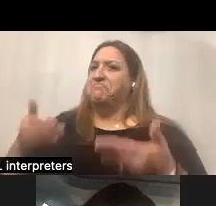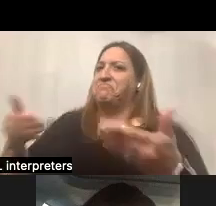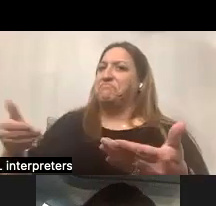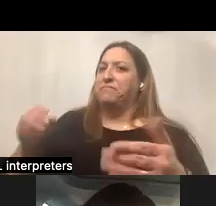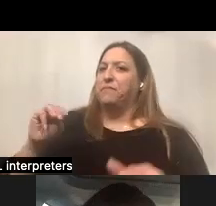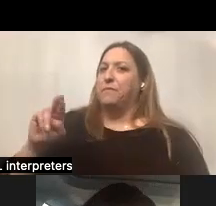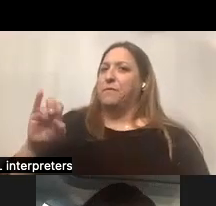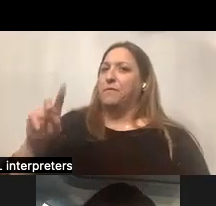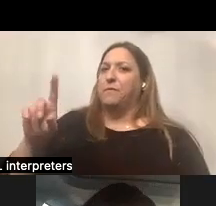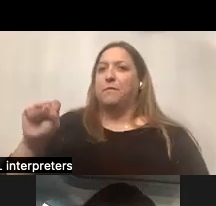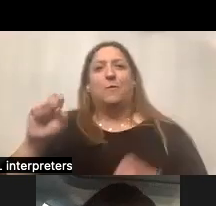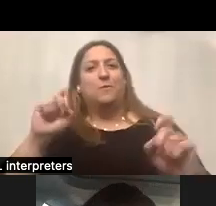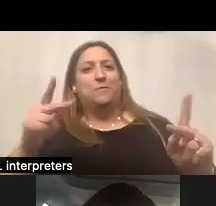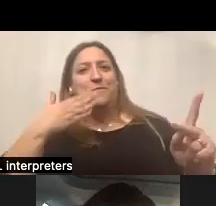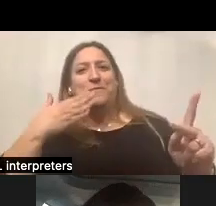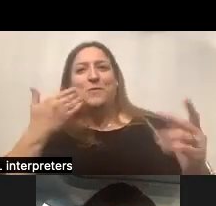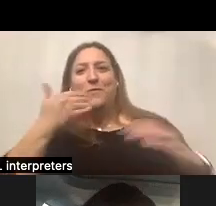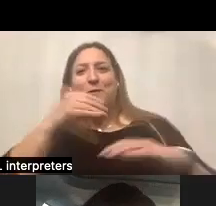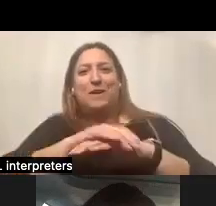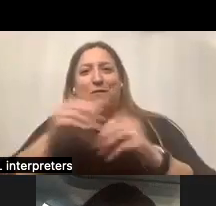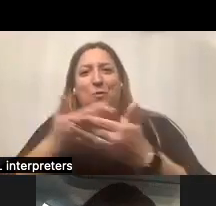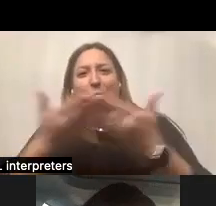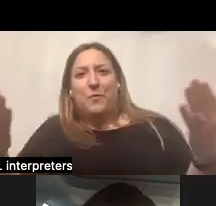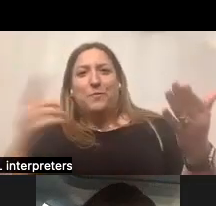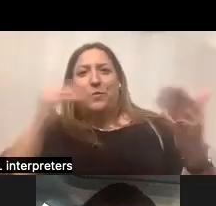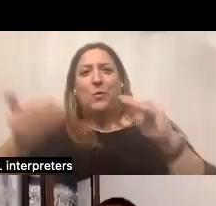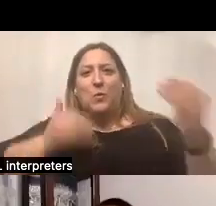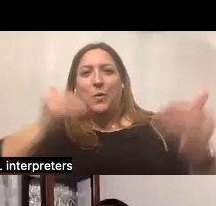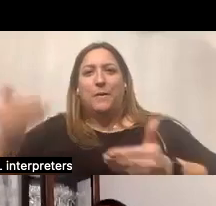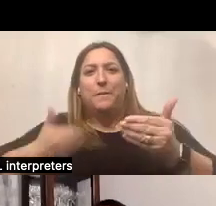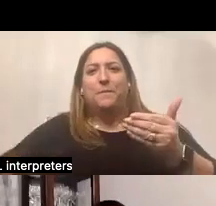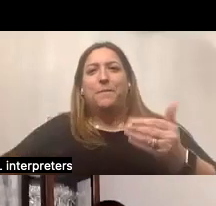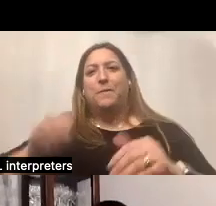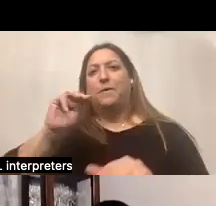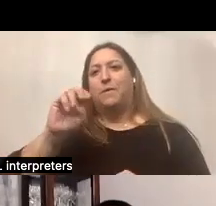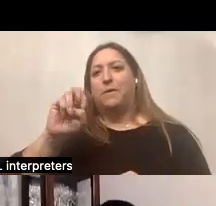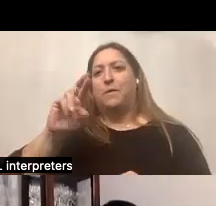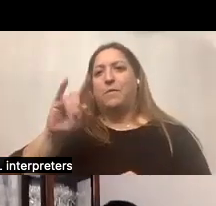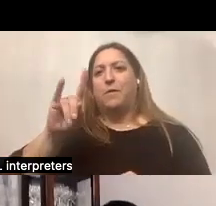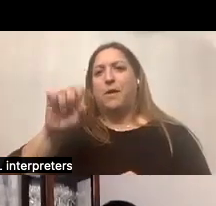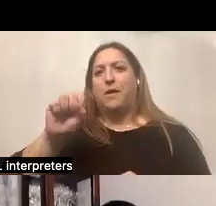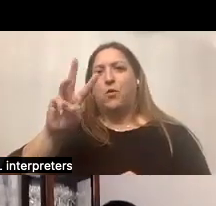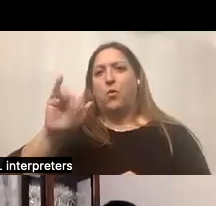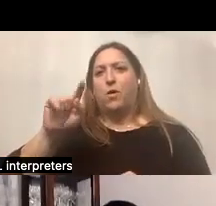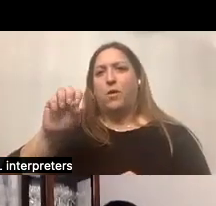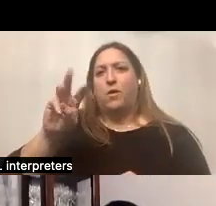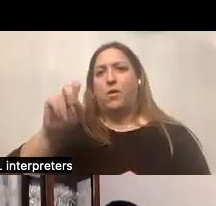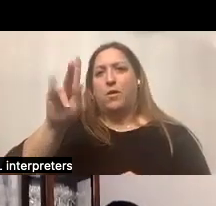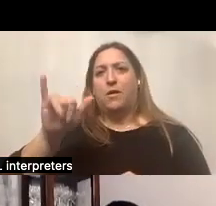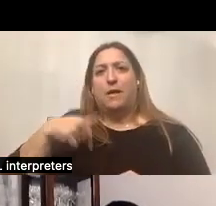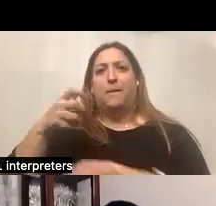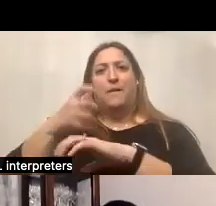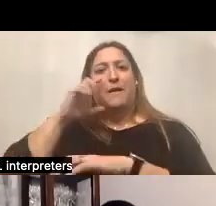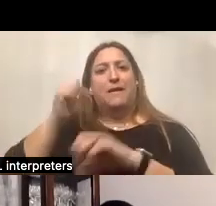Thank you. Good evening, everyone, and welcome. My name is Mercedes Witowski. I'm the Executive Director at the New Jersey